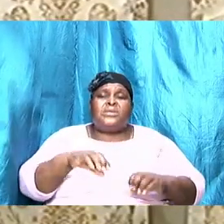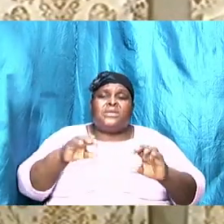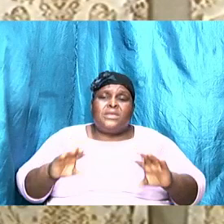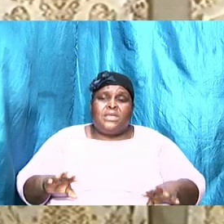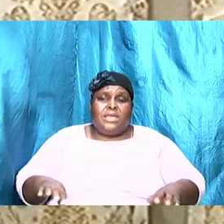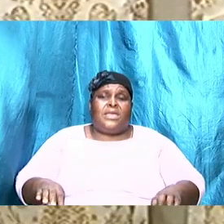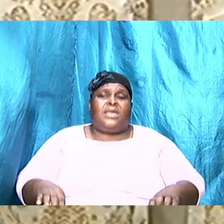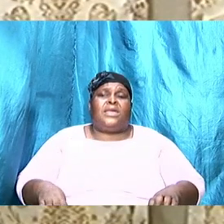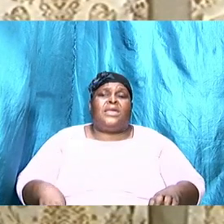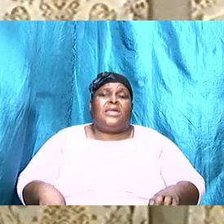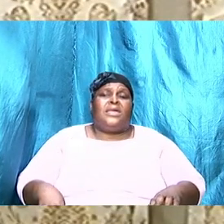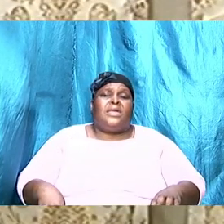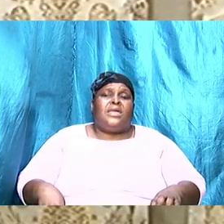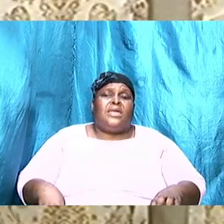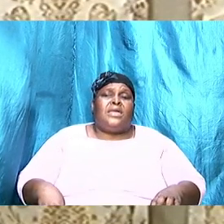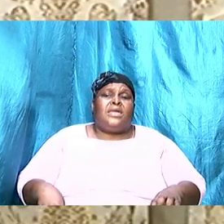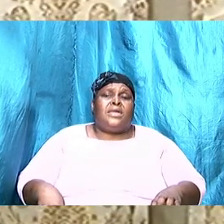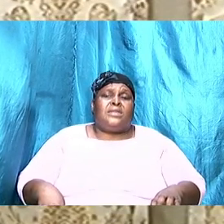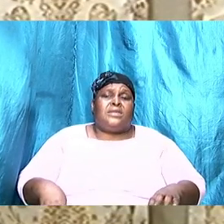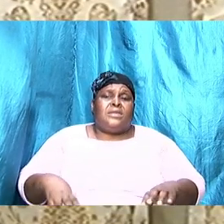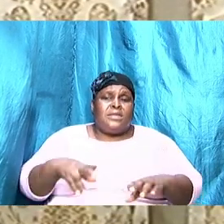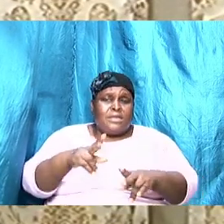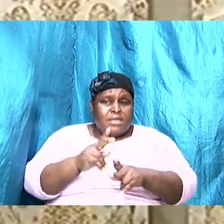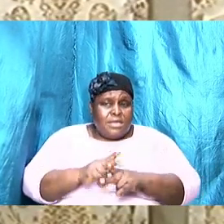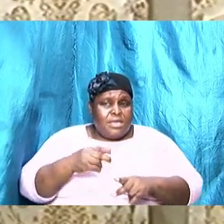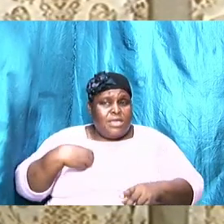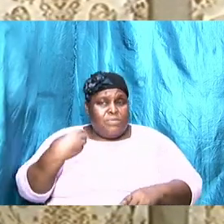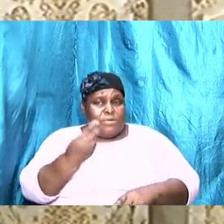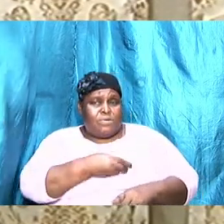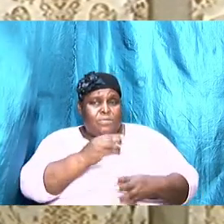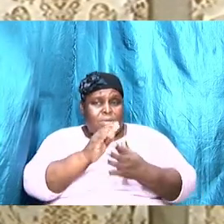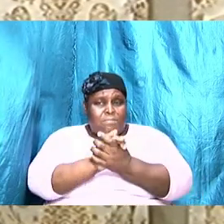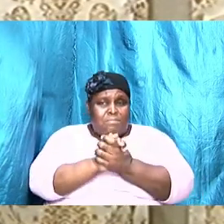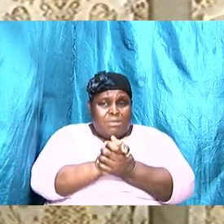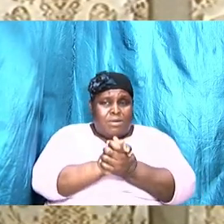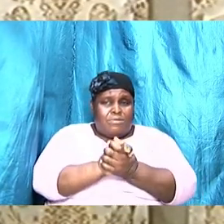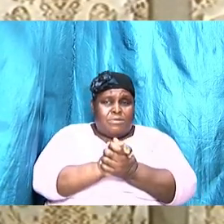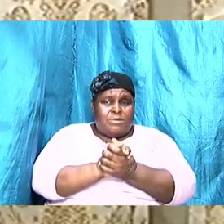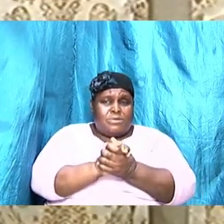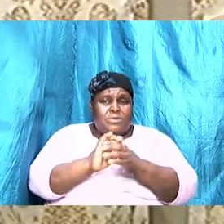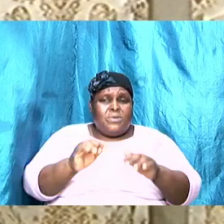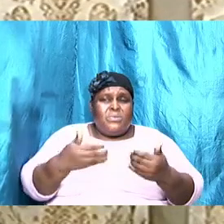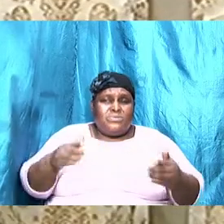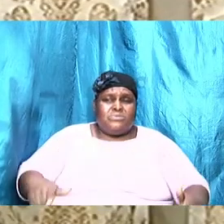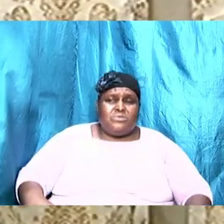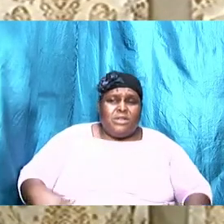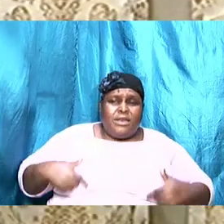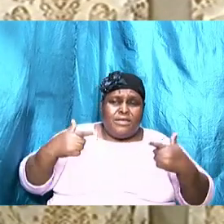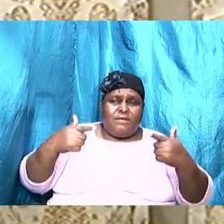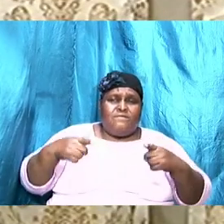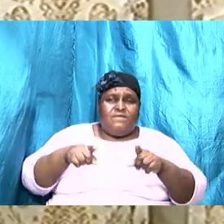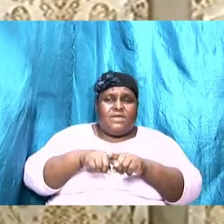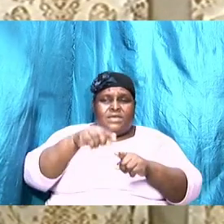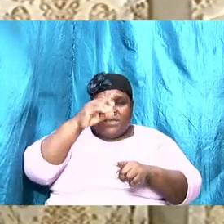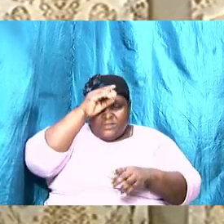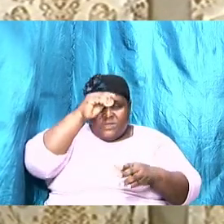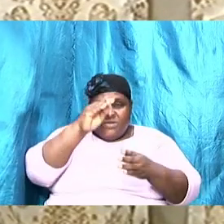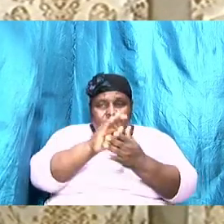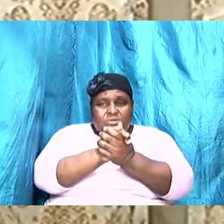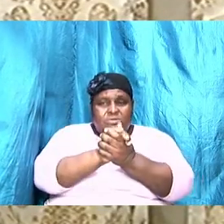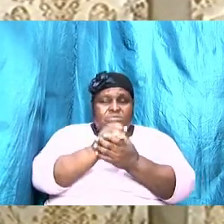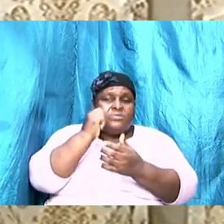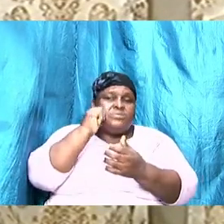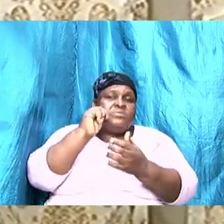God intended for us to operate within the arena of